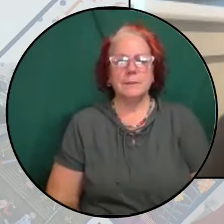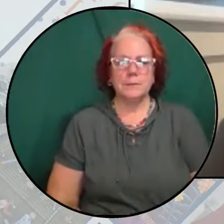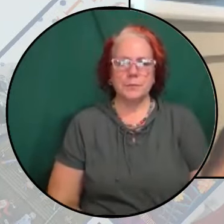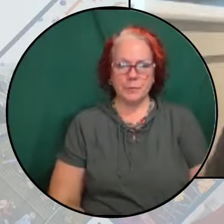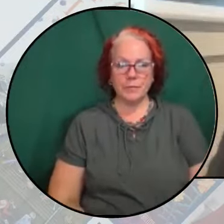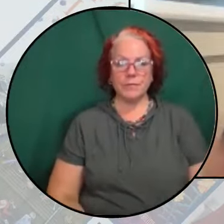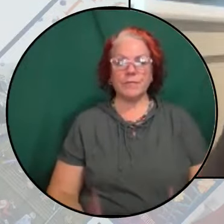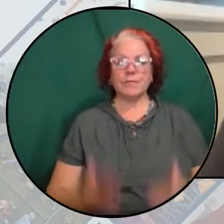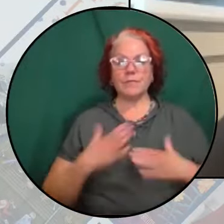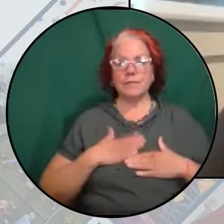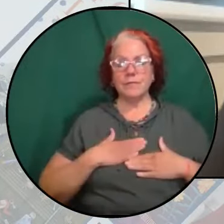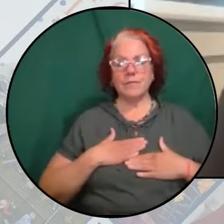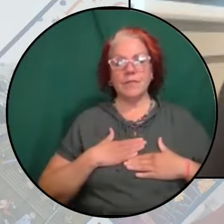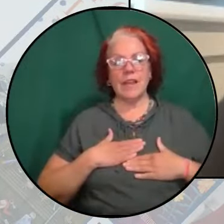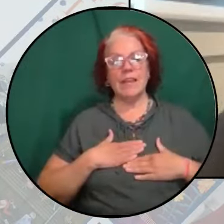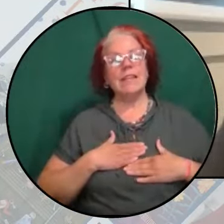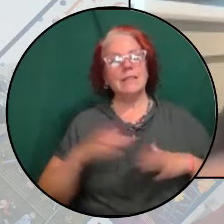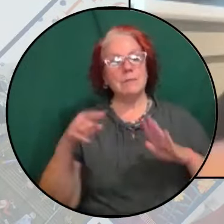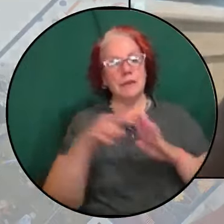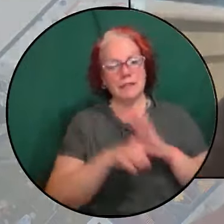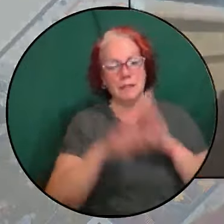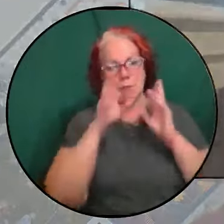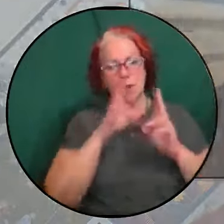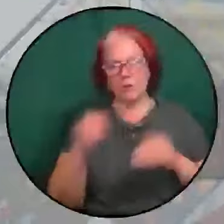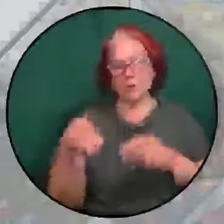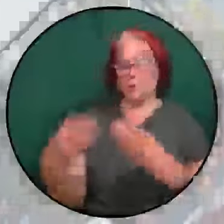And it's my deep honor to pass it to Nadine.